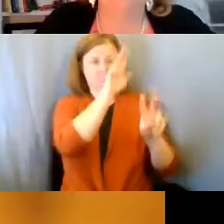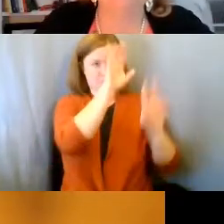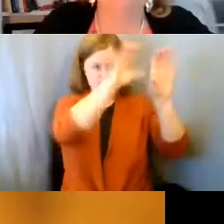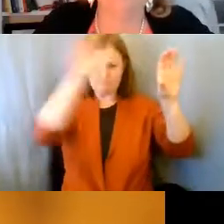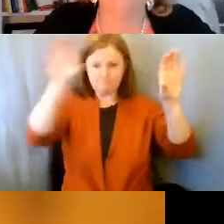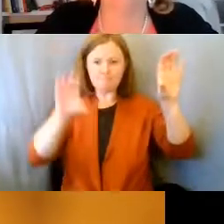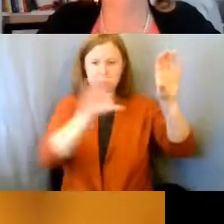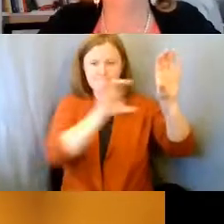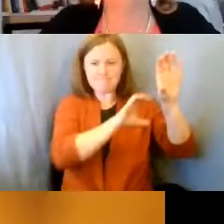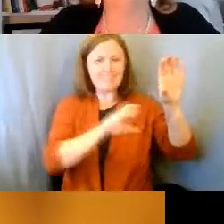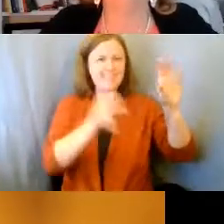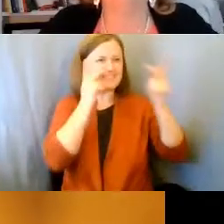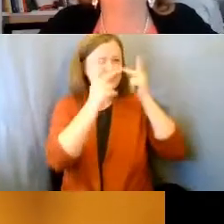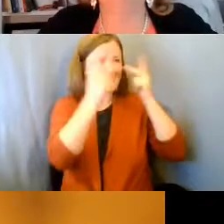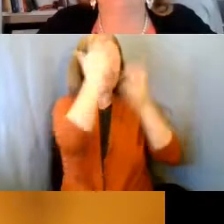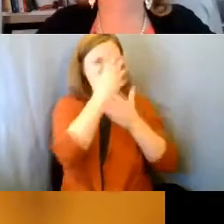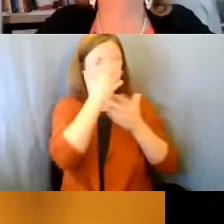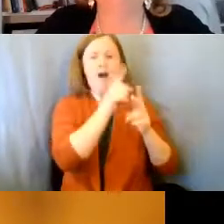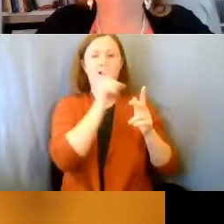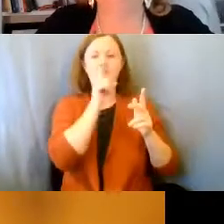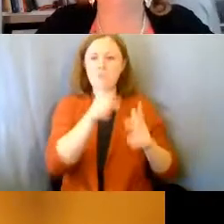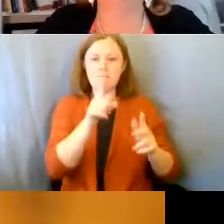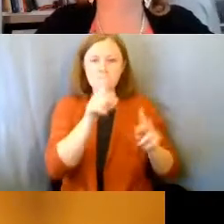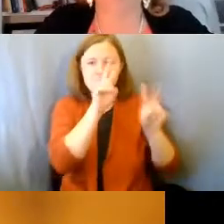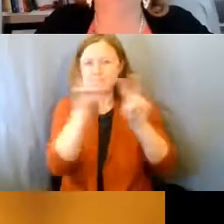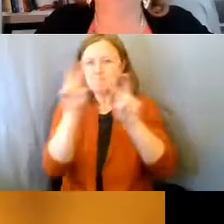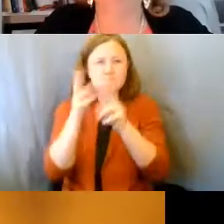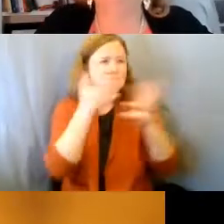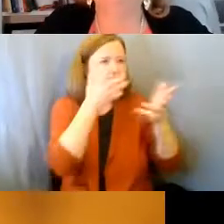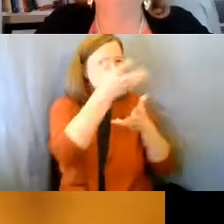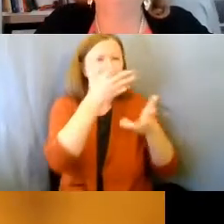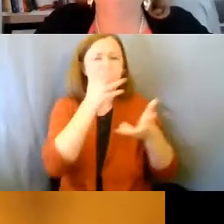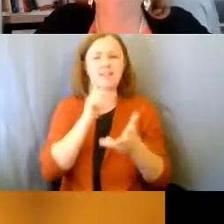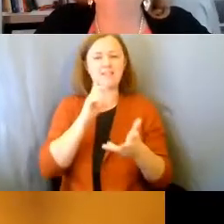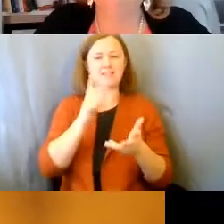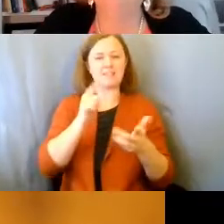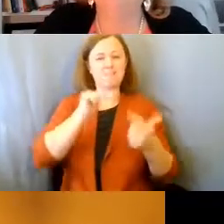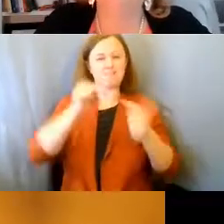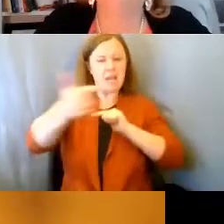see everyone's faces and so they really watch to interact politely.